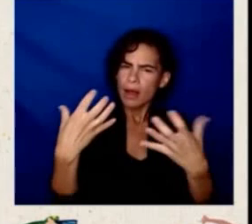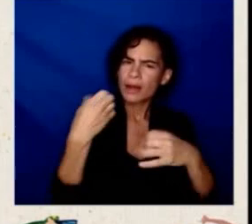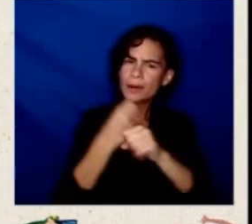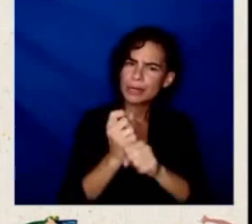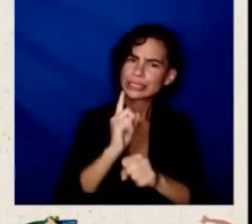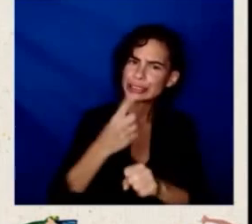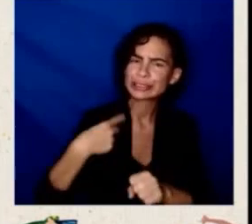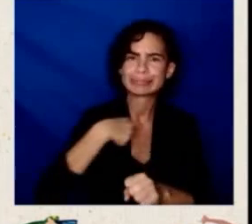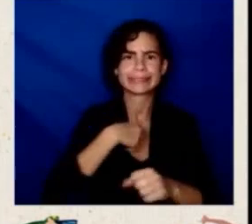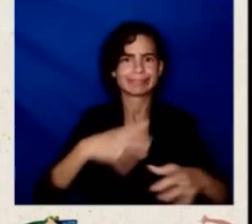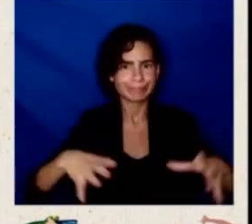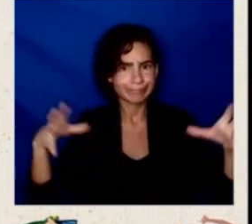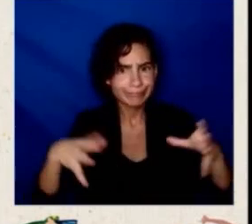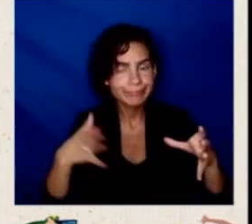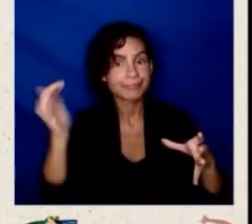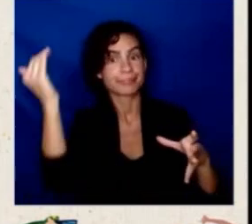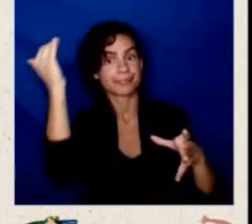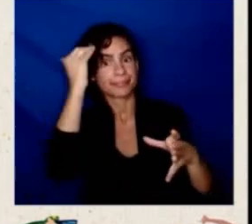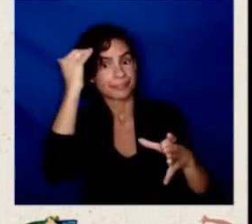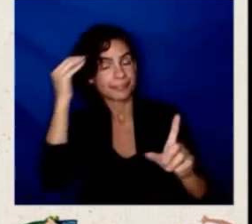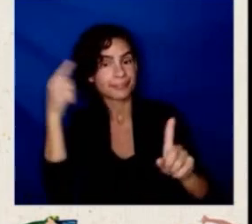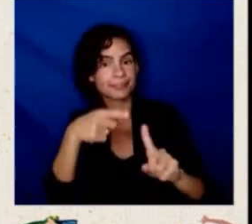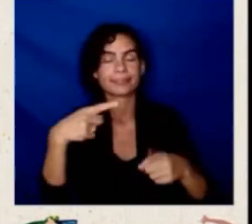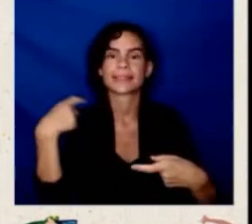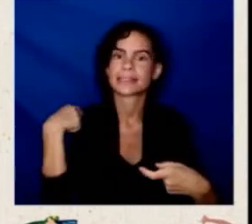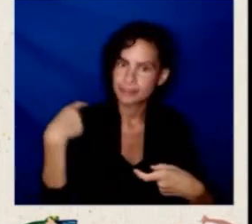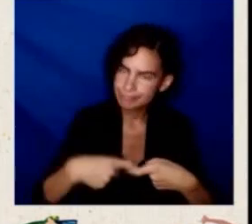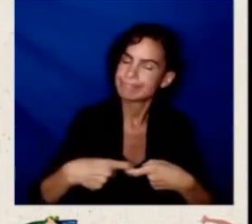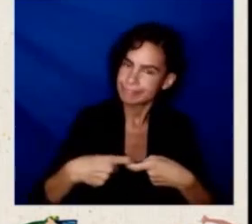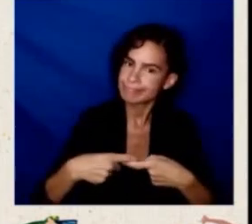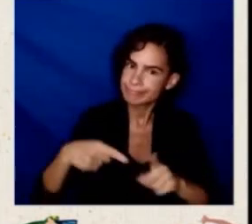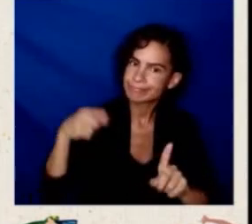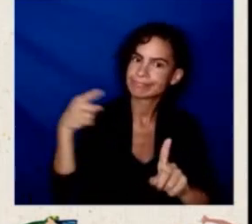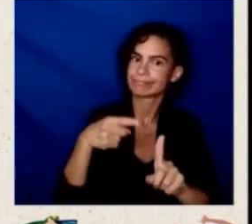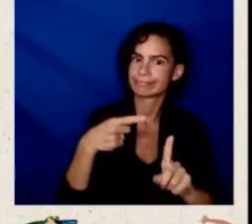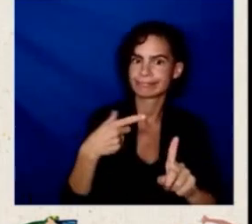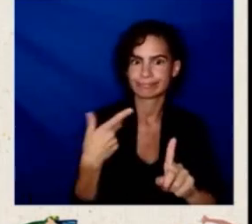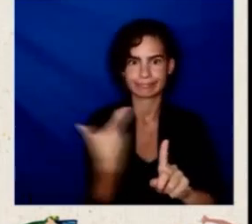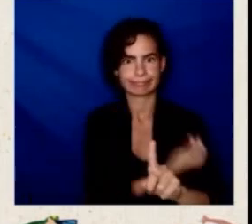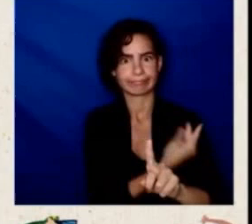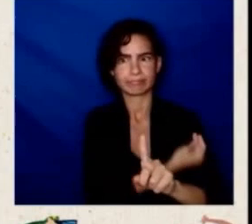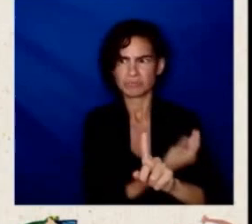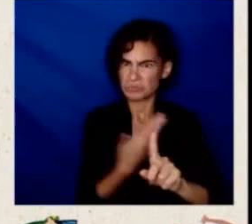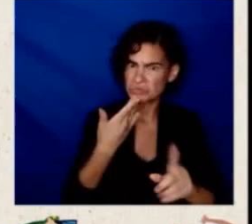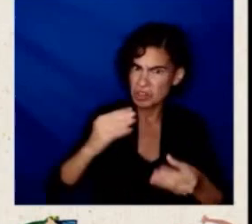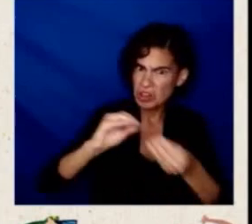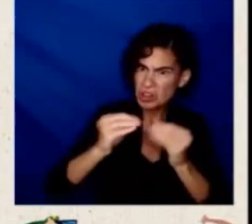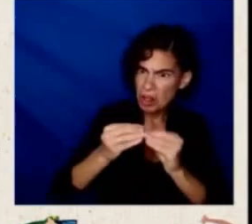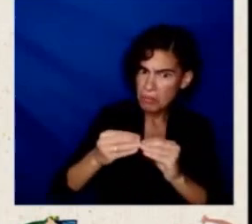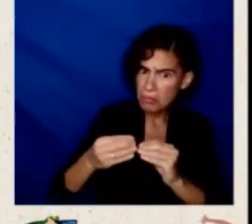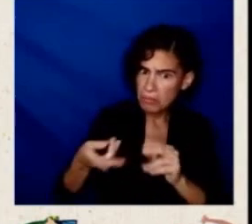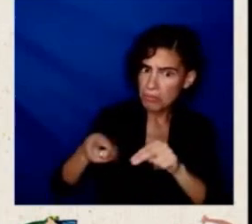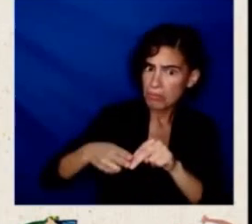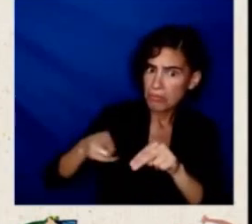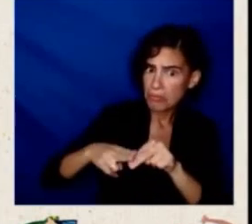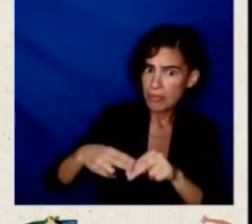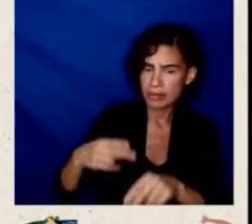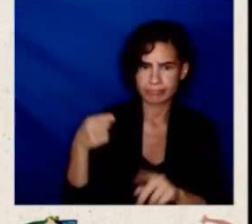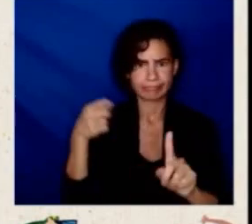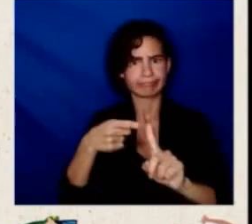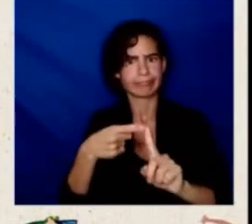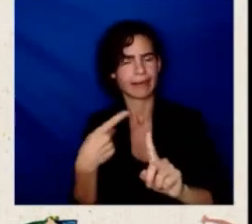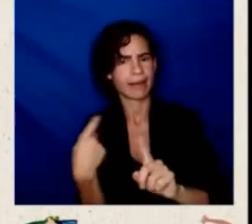oversubscribing when it comes to getting the vaccination, because I think you're seeing how important it really is. So our numbers are going up